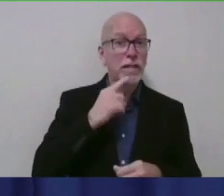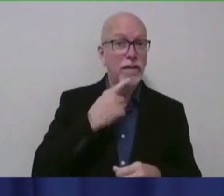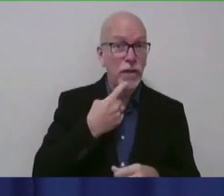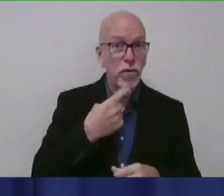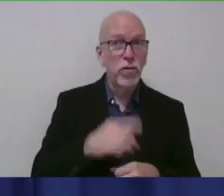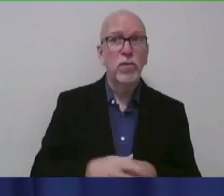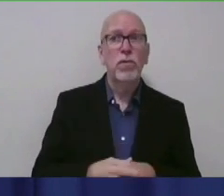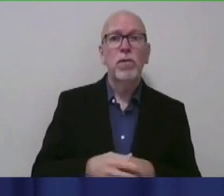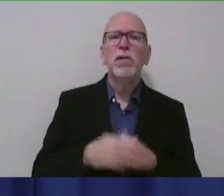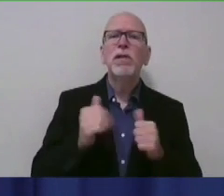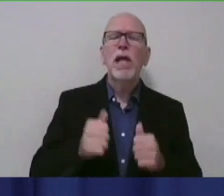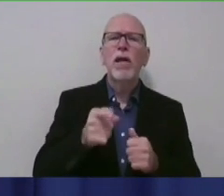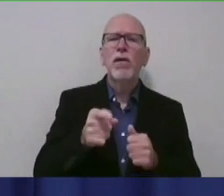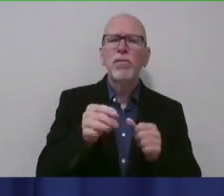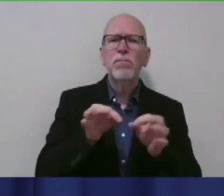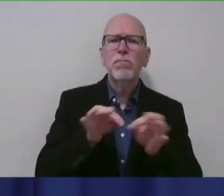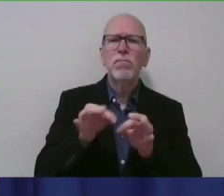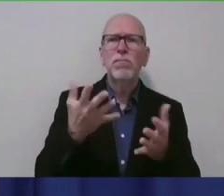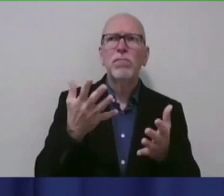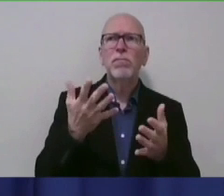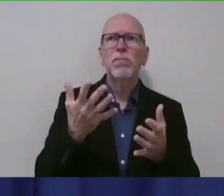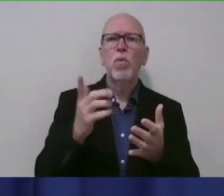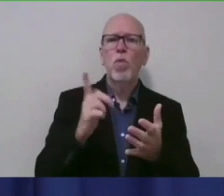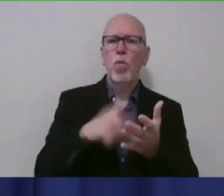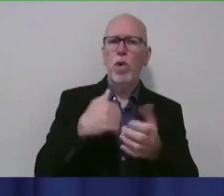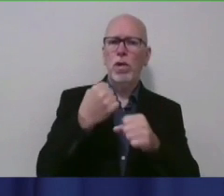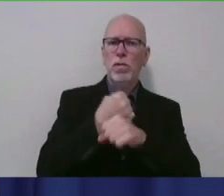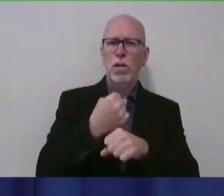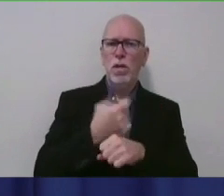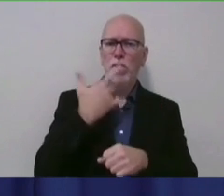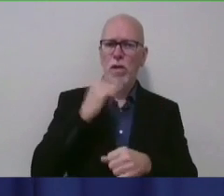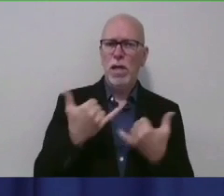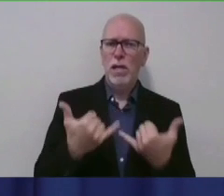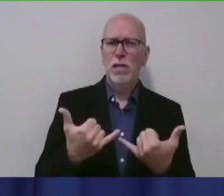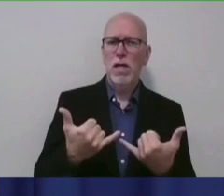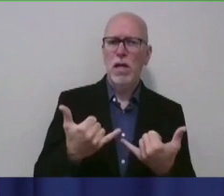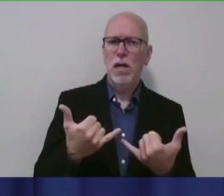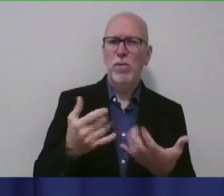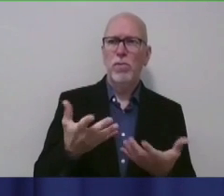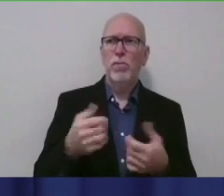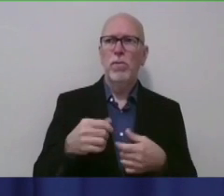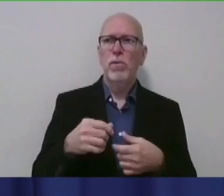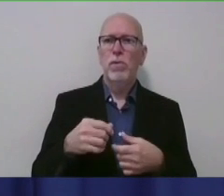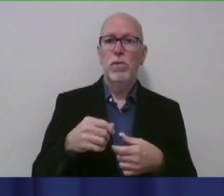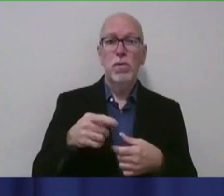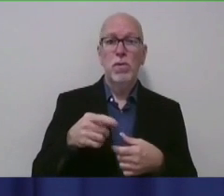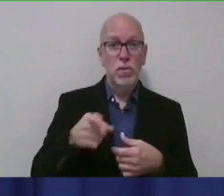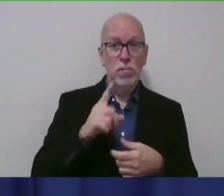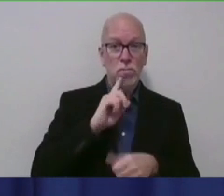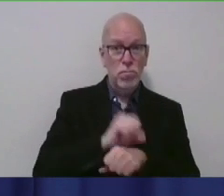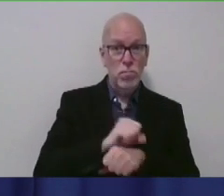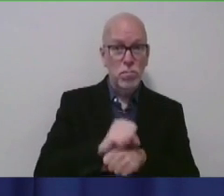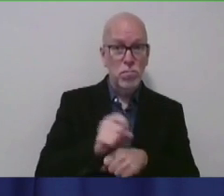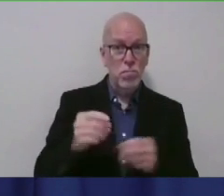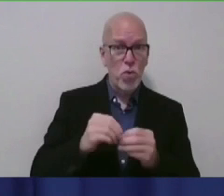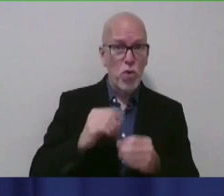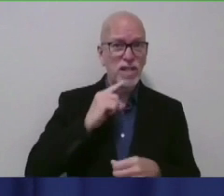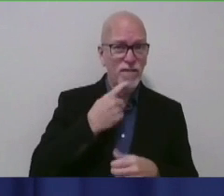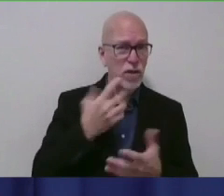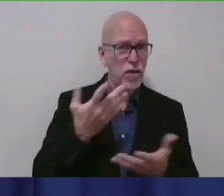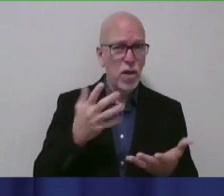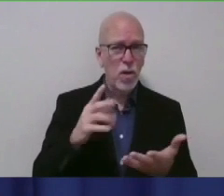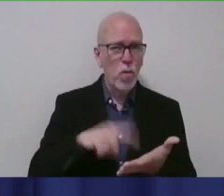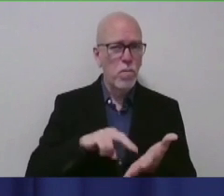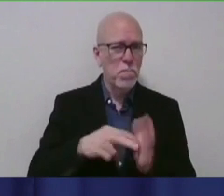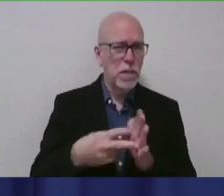expand on the state of the data right now in terms of whether it is or isn't more severe? So,